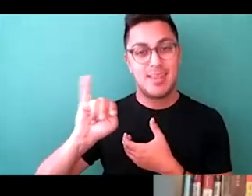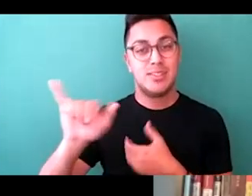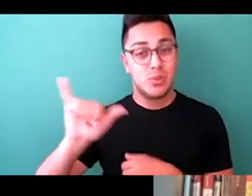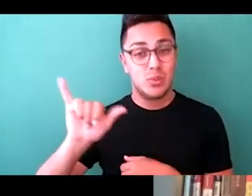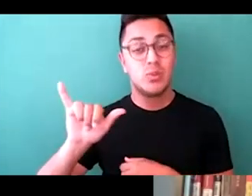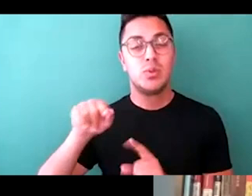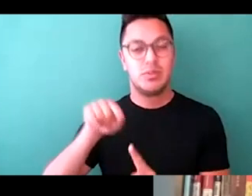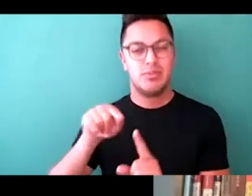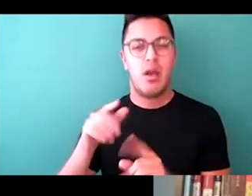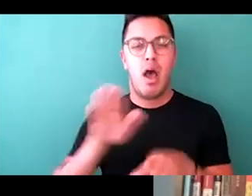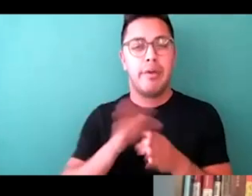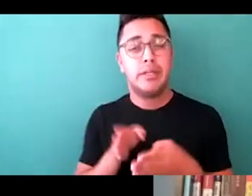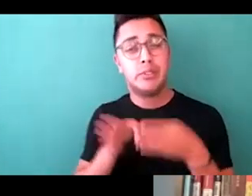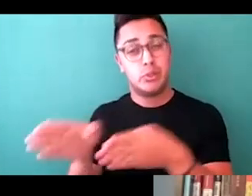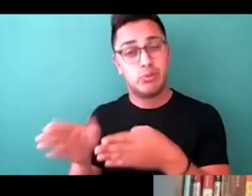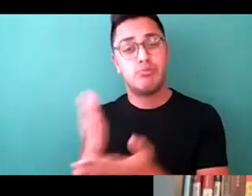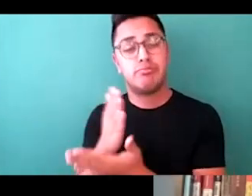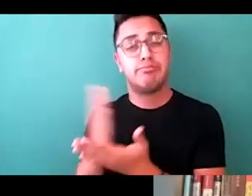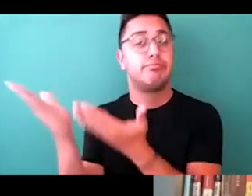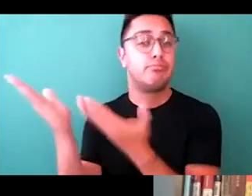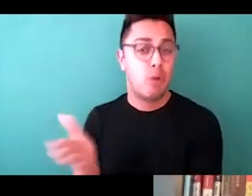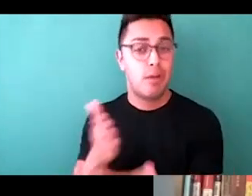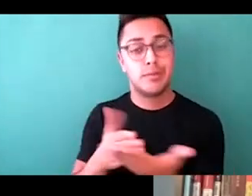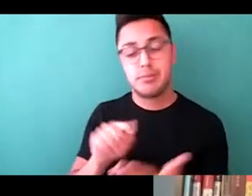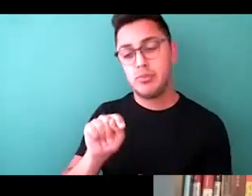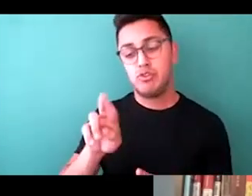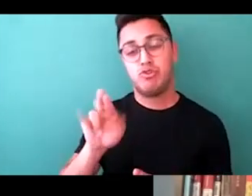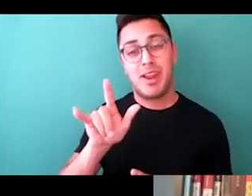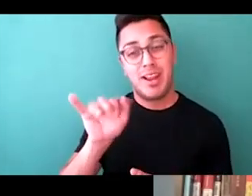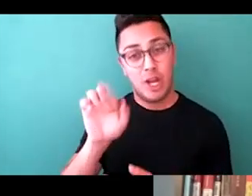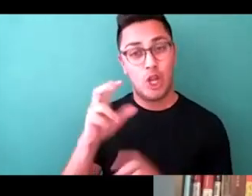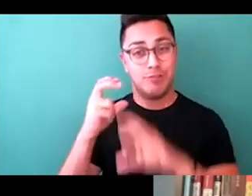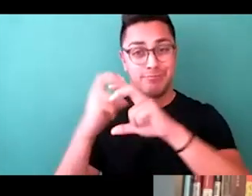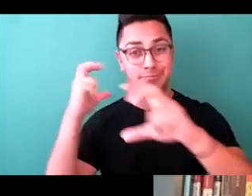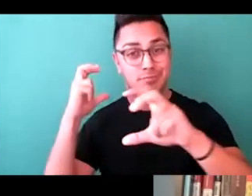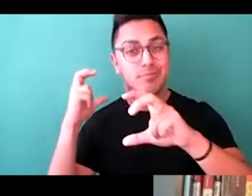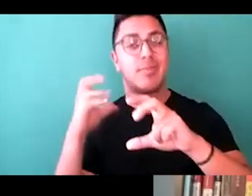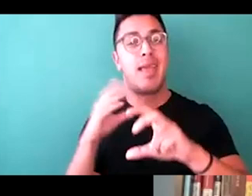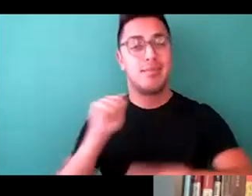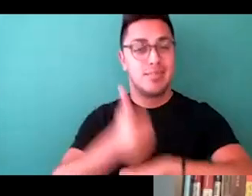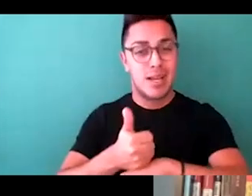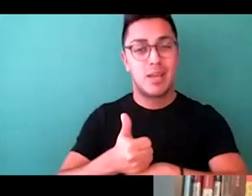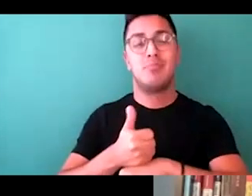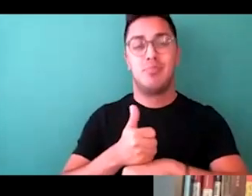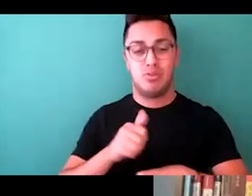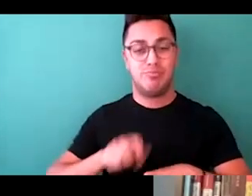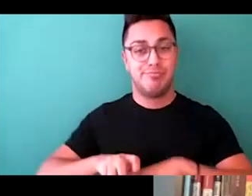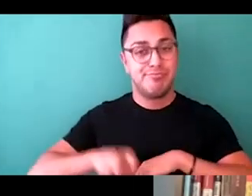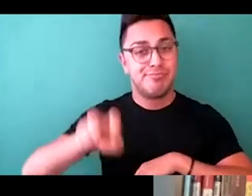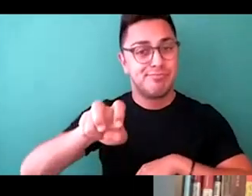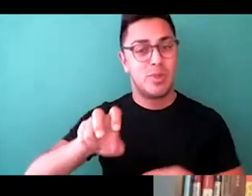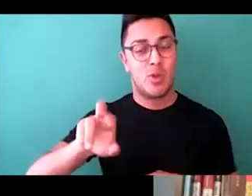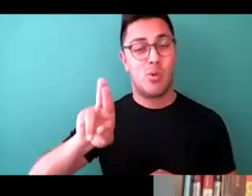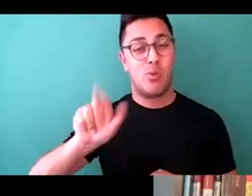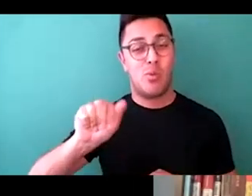we brought in some trailers, we ramped over the curbs and steps up into the building and we were able to use the street